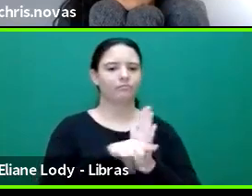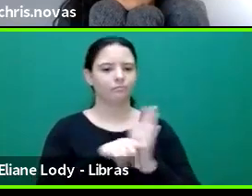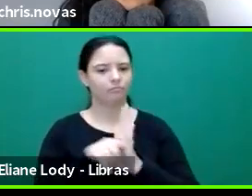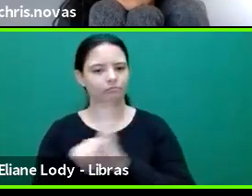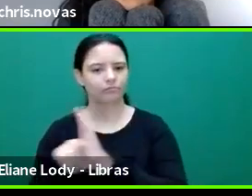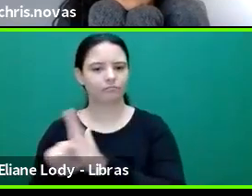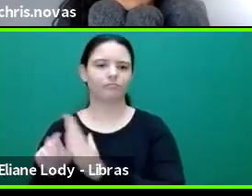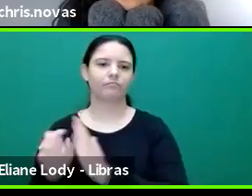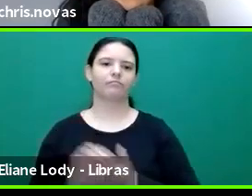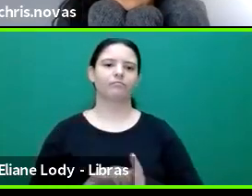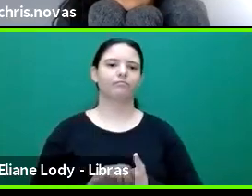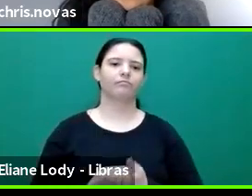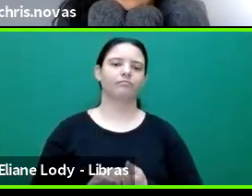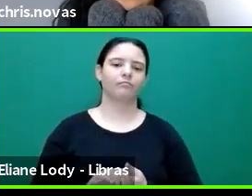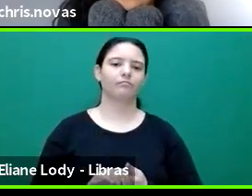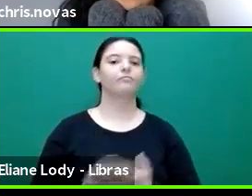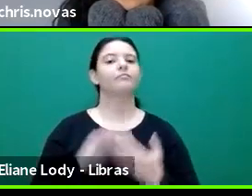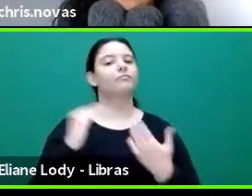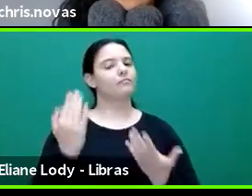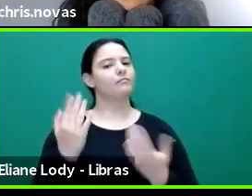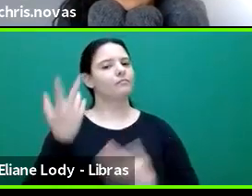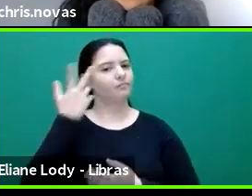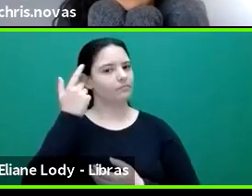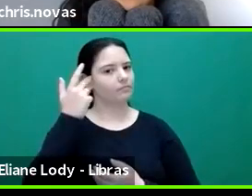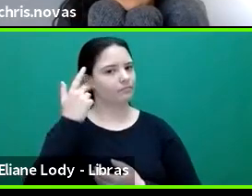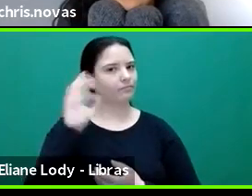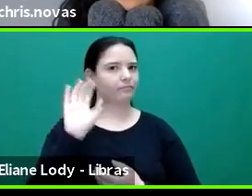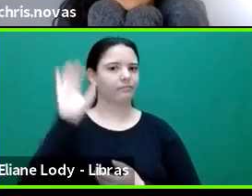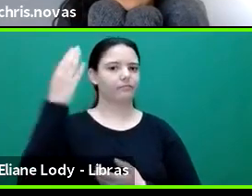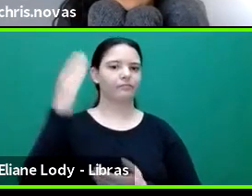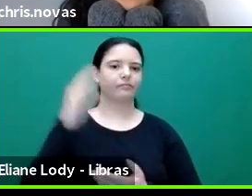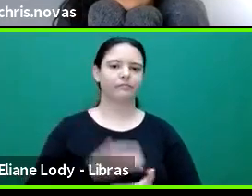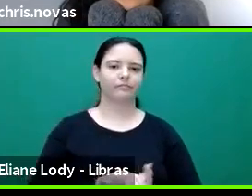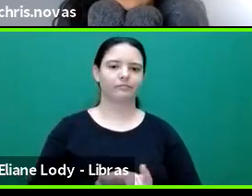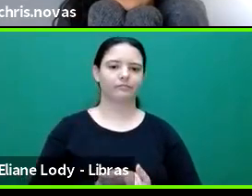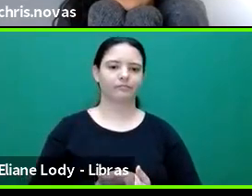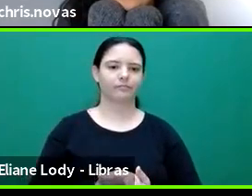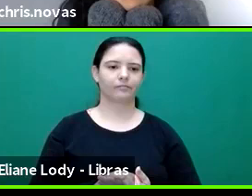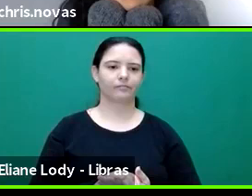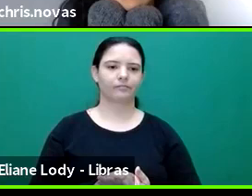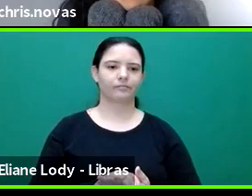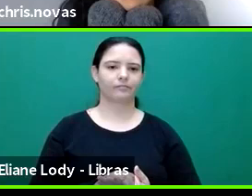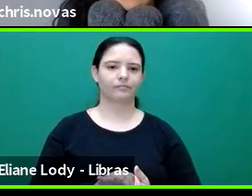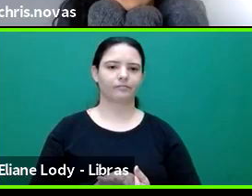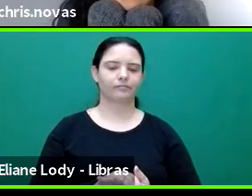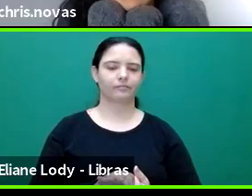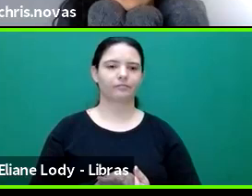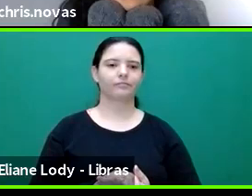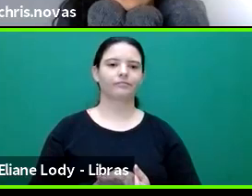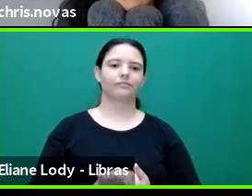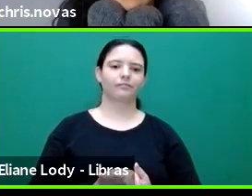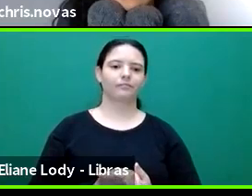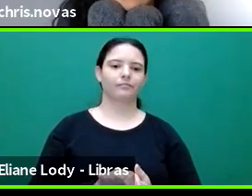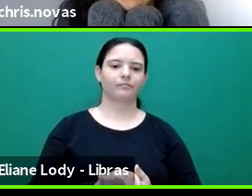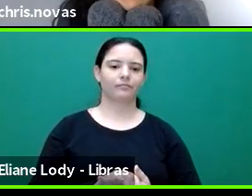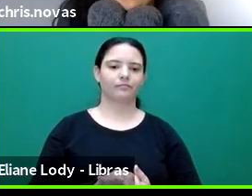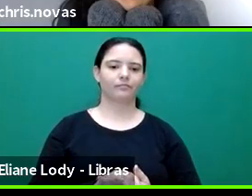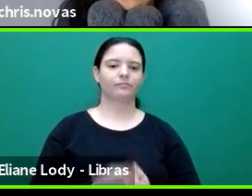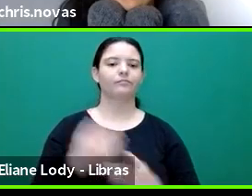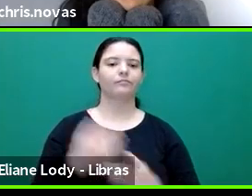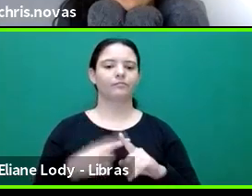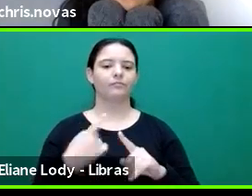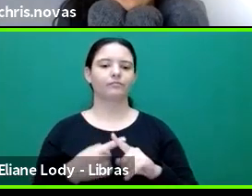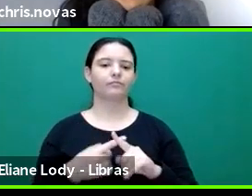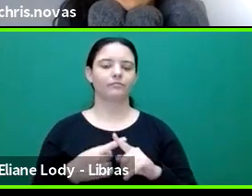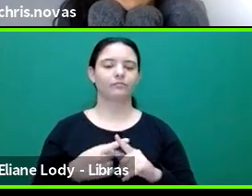too often they're used categorically as totally separate, and they're